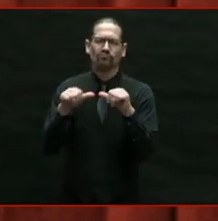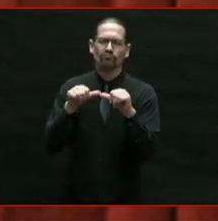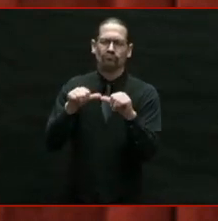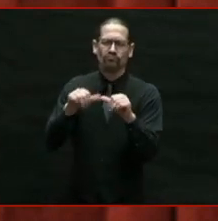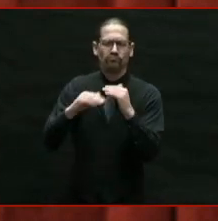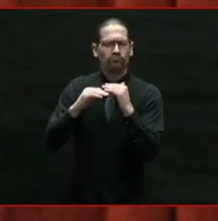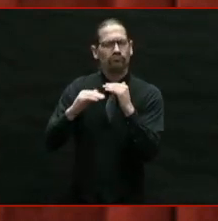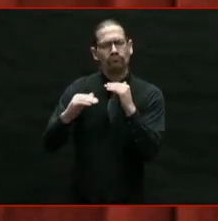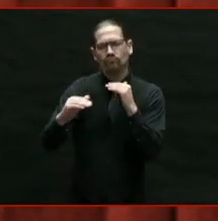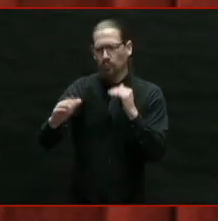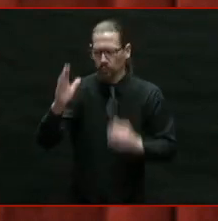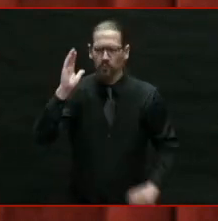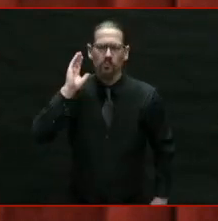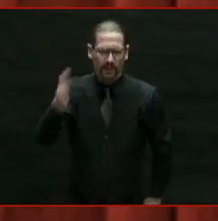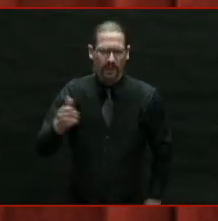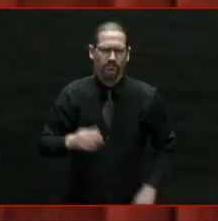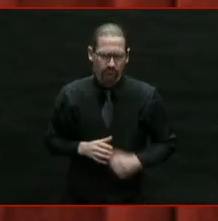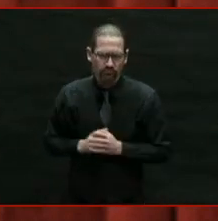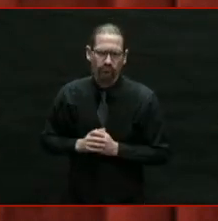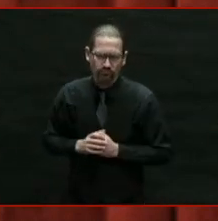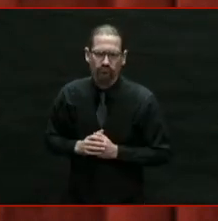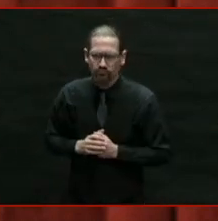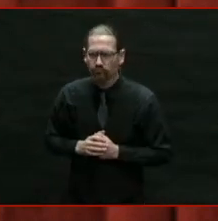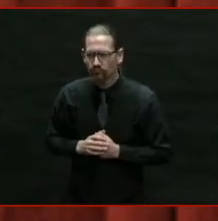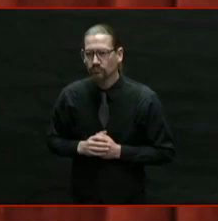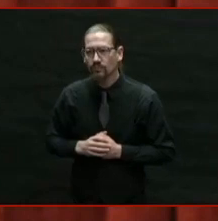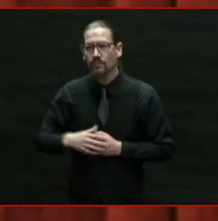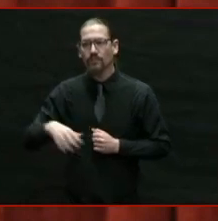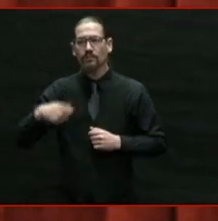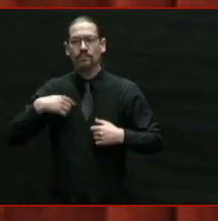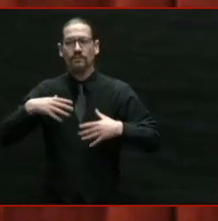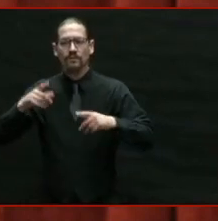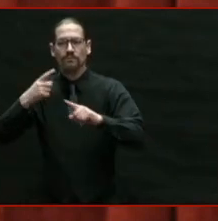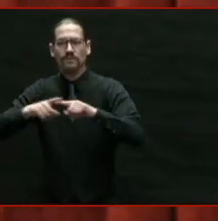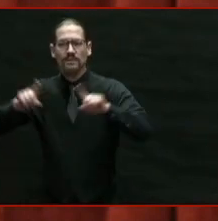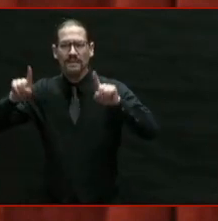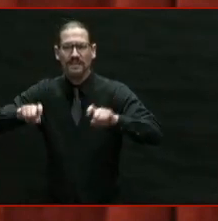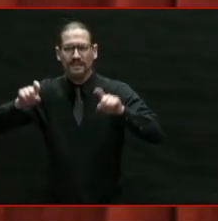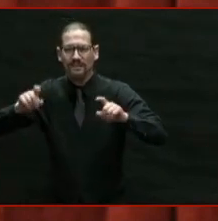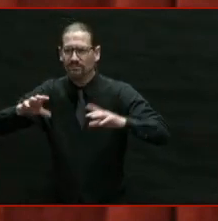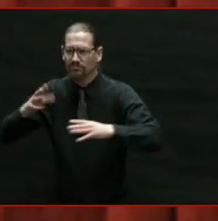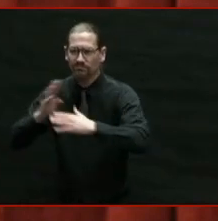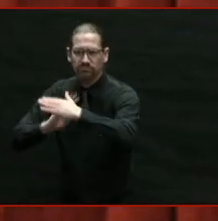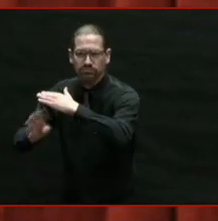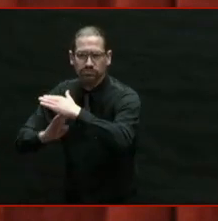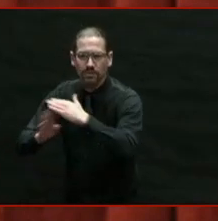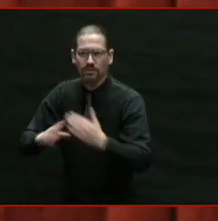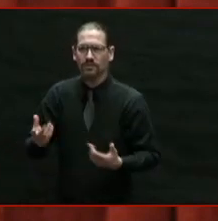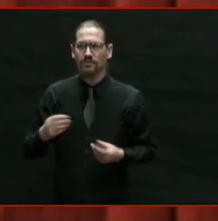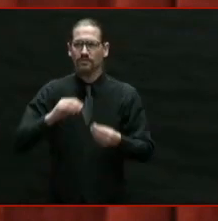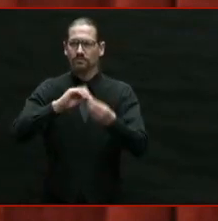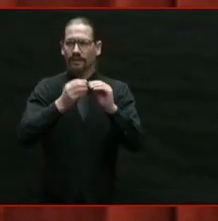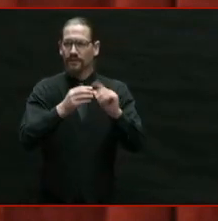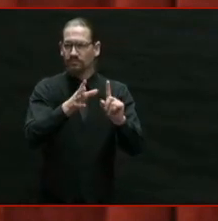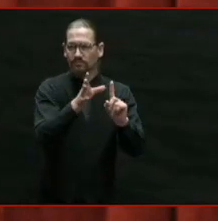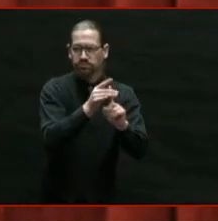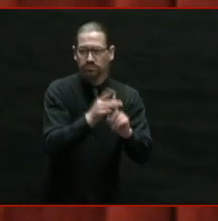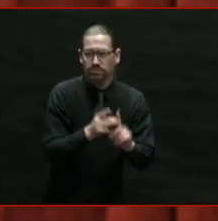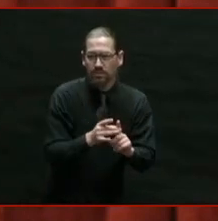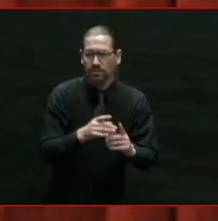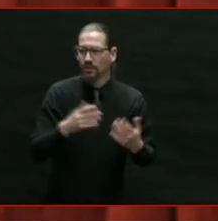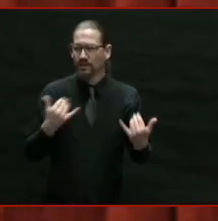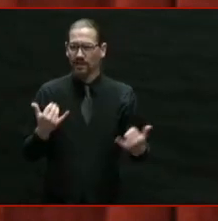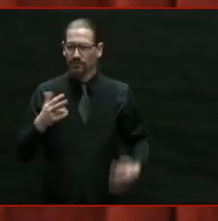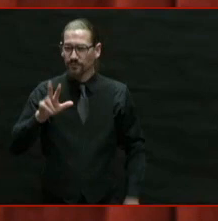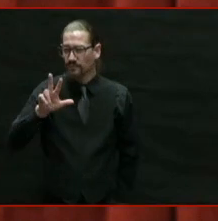Our weekly percent positive is about 3%. That's lower than it's been in months.